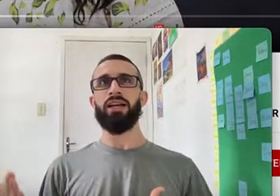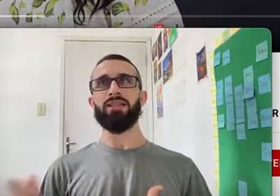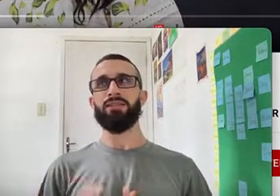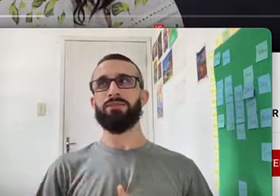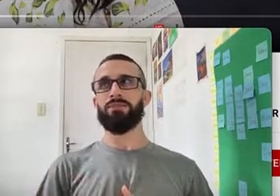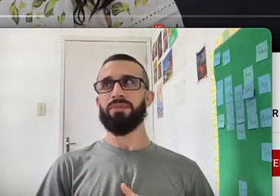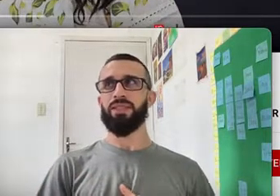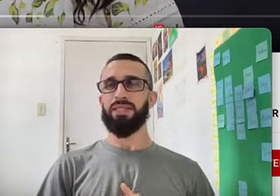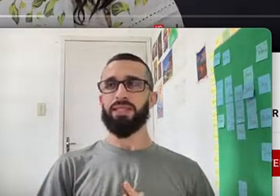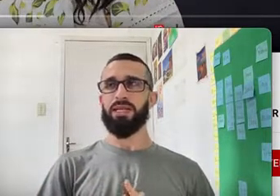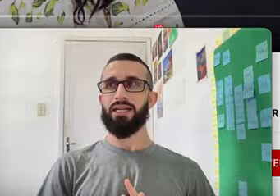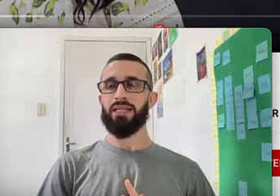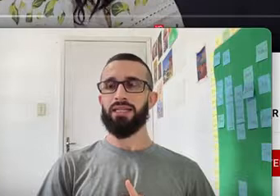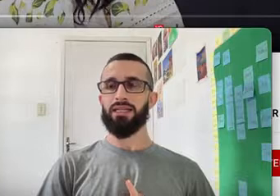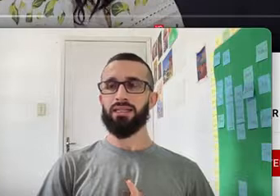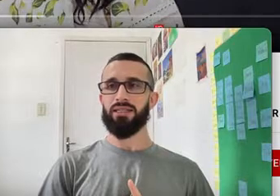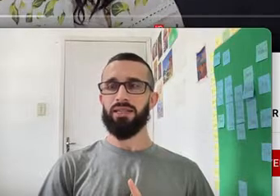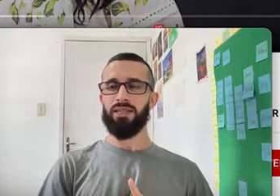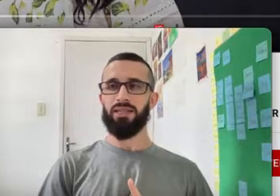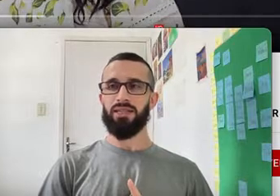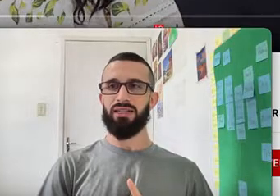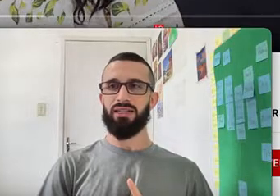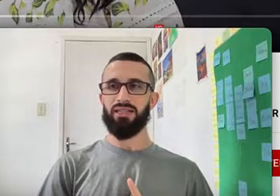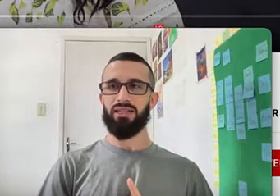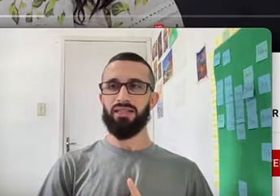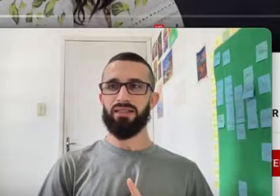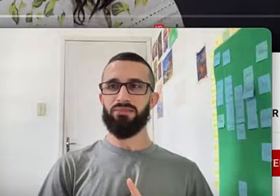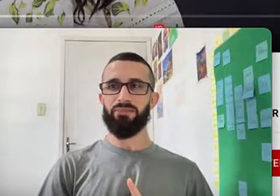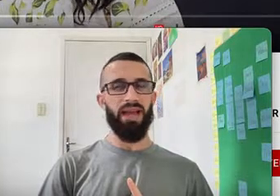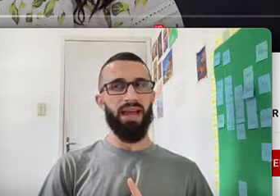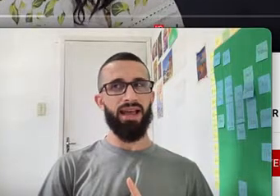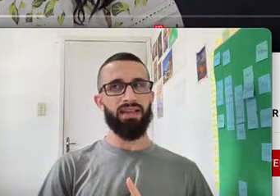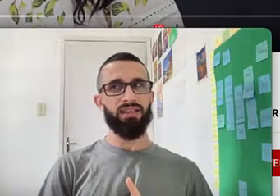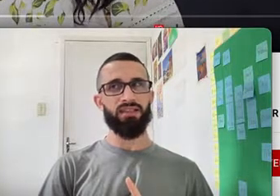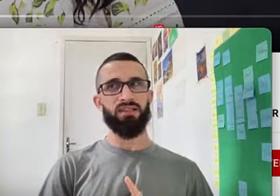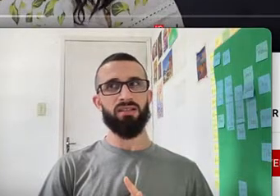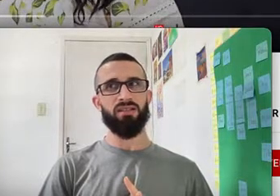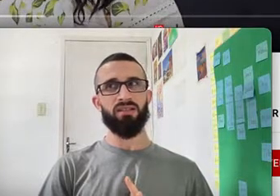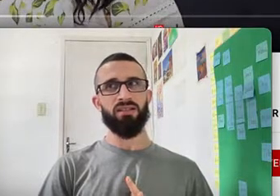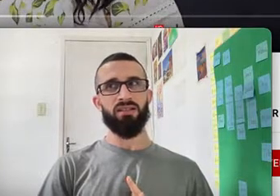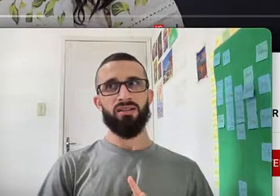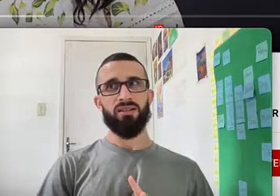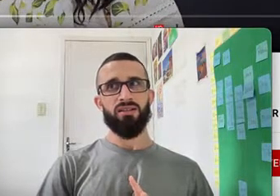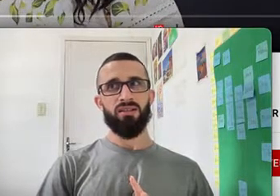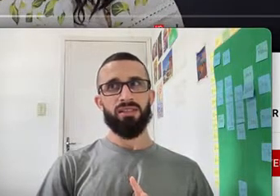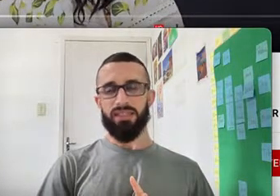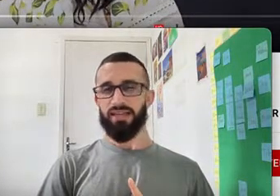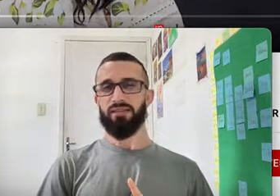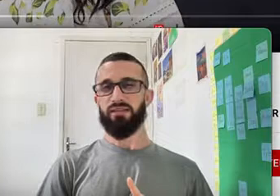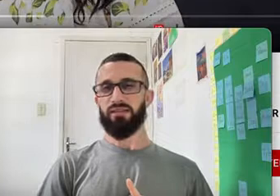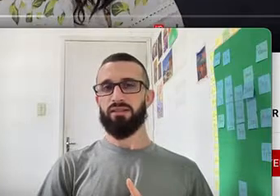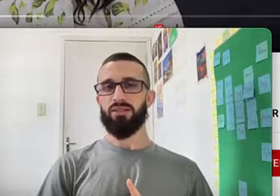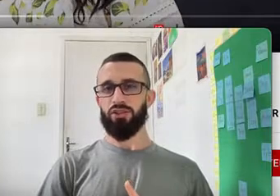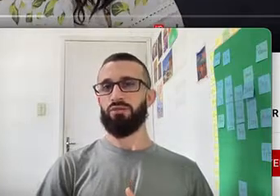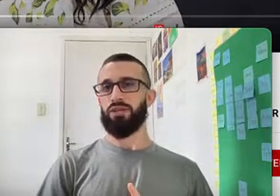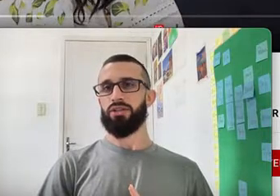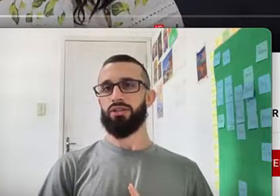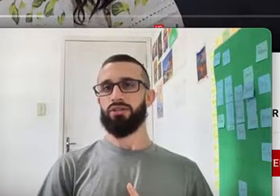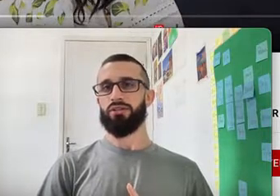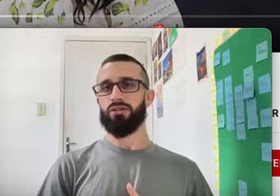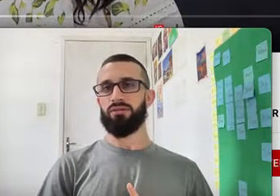furada Is like Bad Delicate